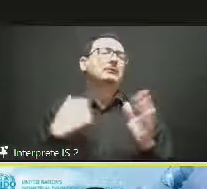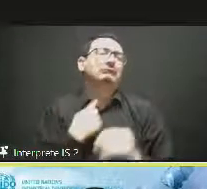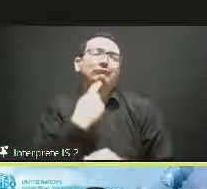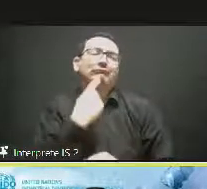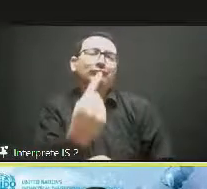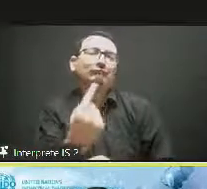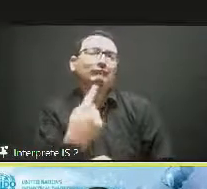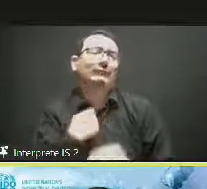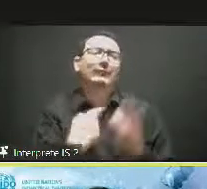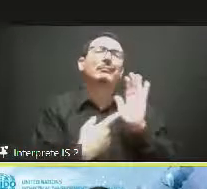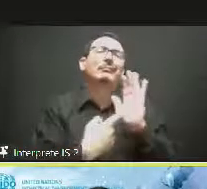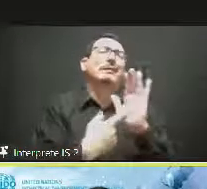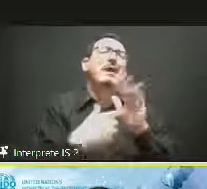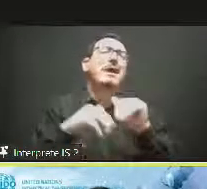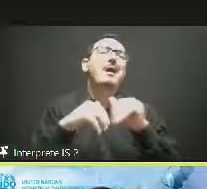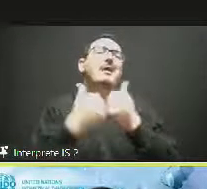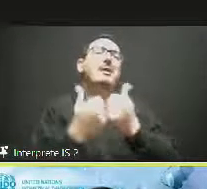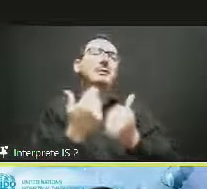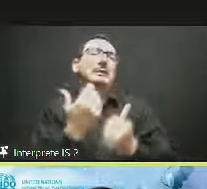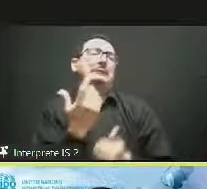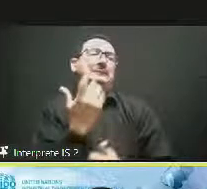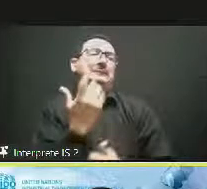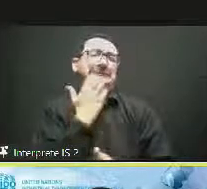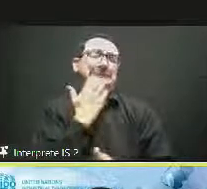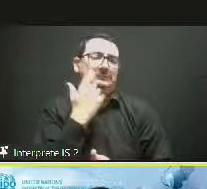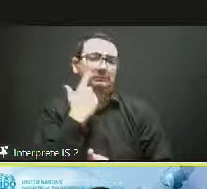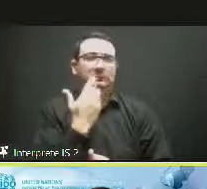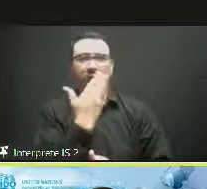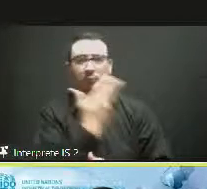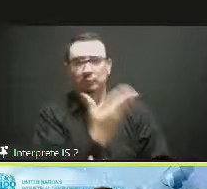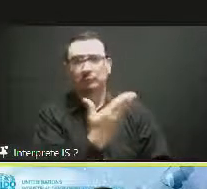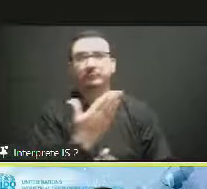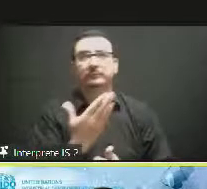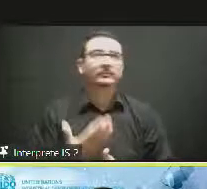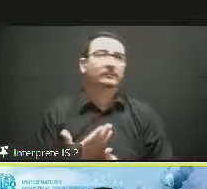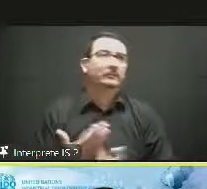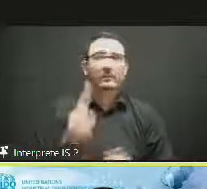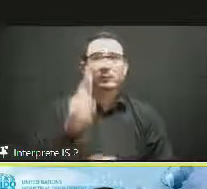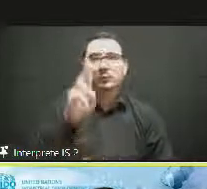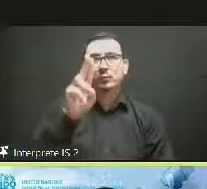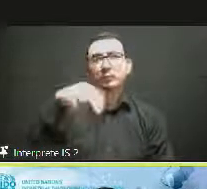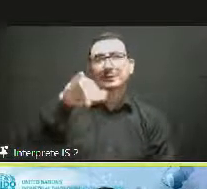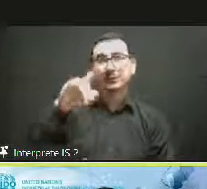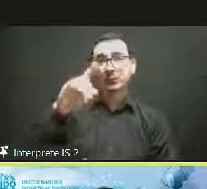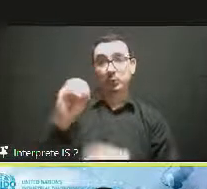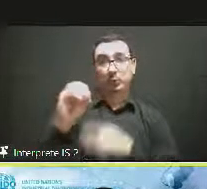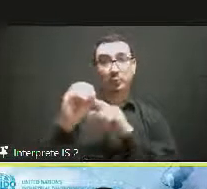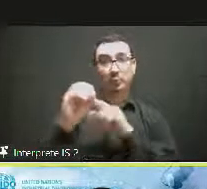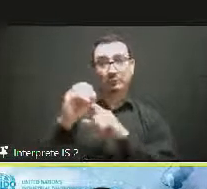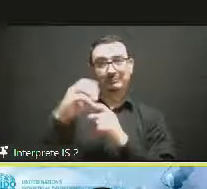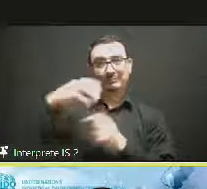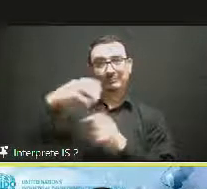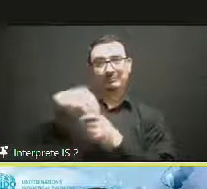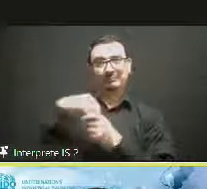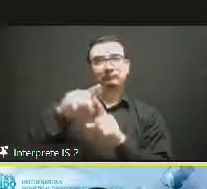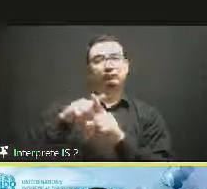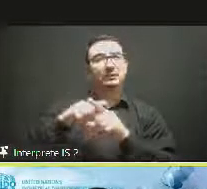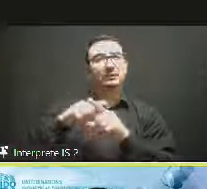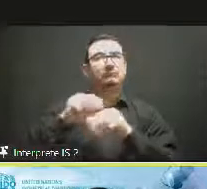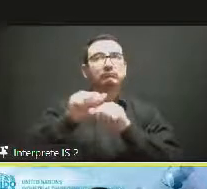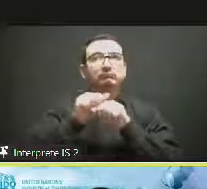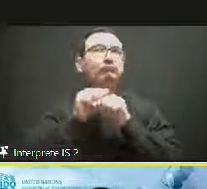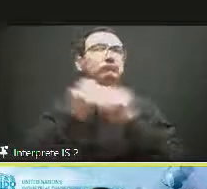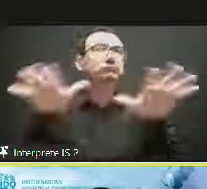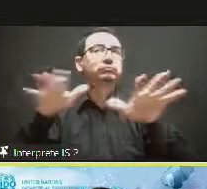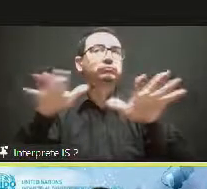from UNIDO, we launched a creative hub in Ethiopia. The first one equipped with digital